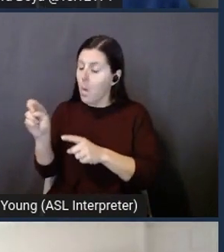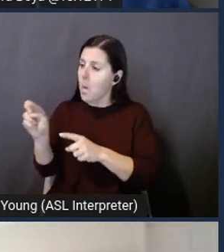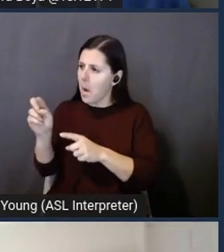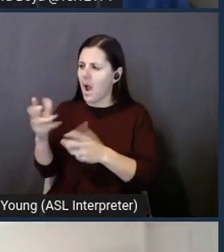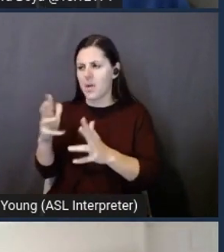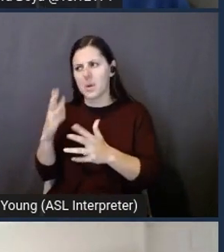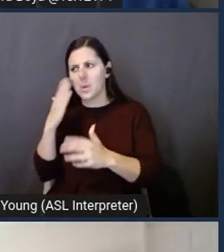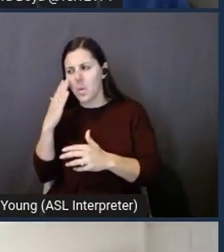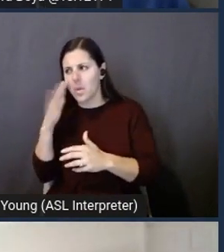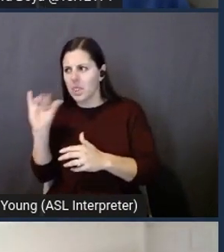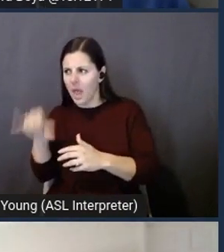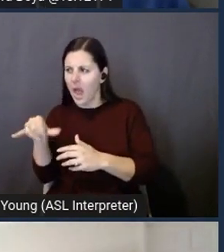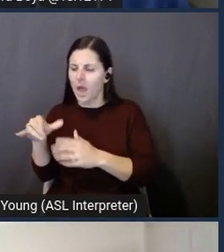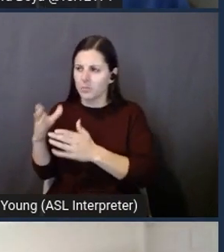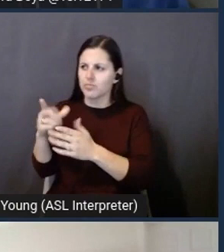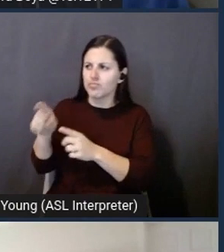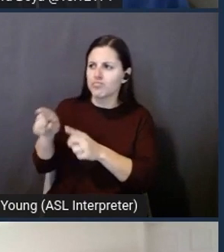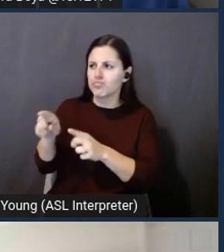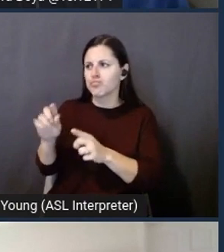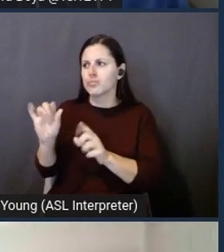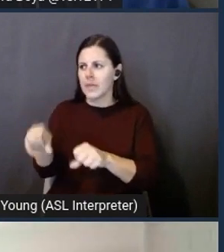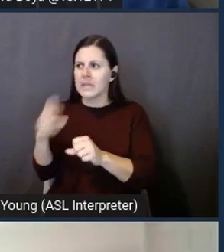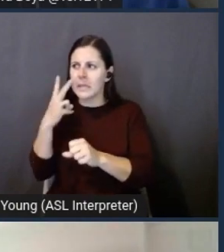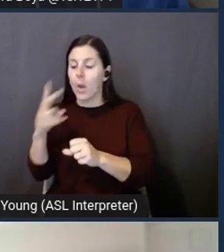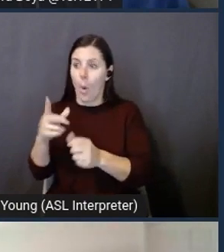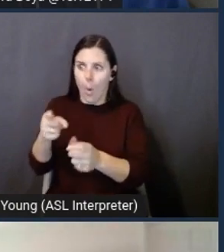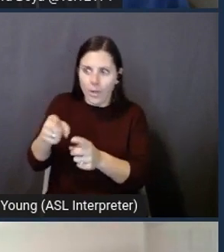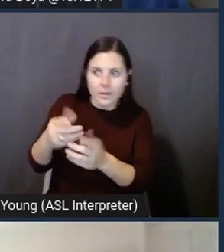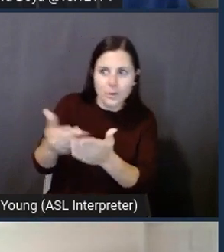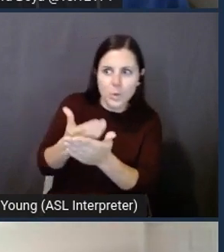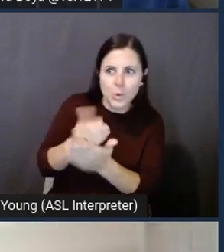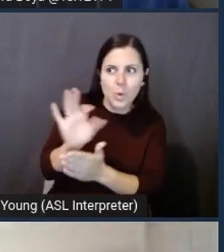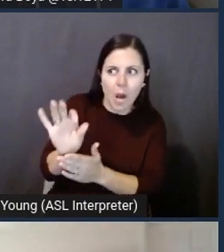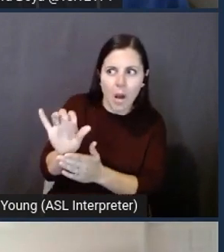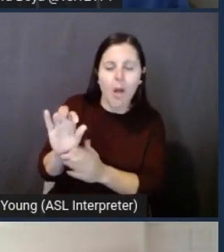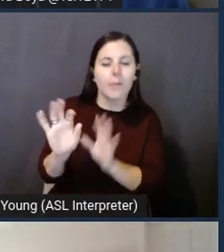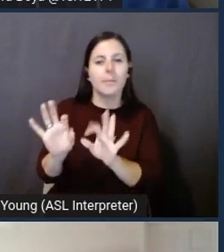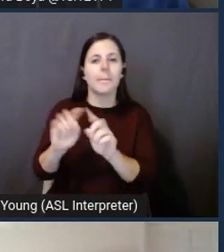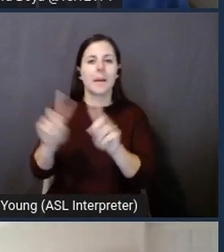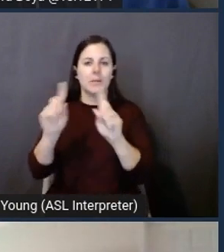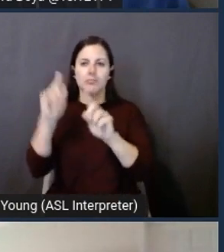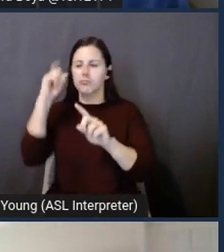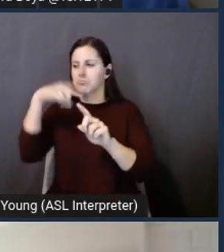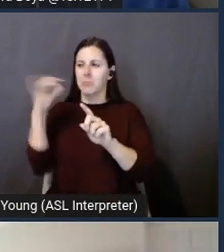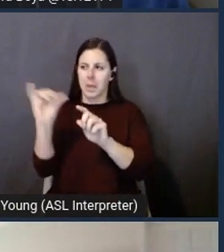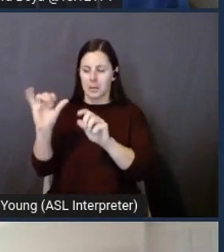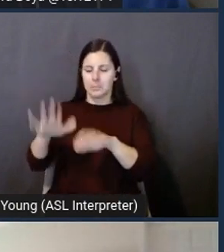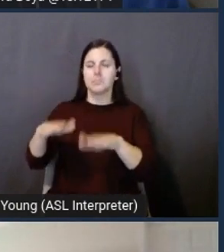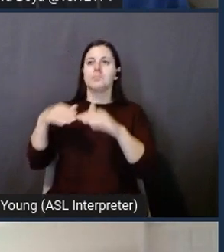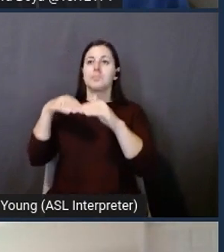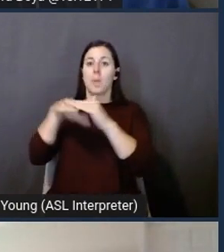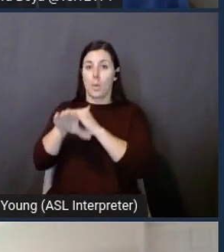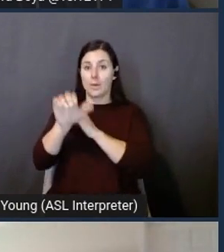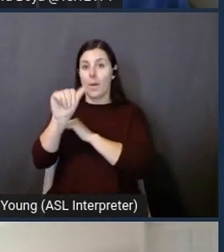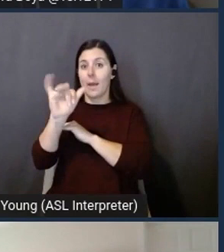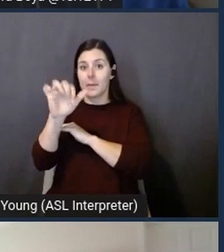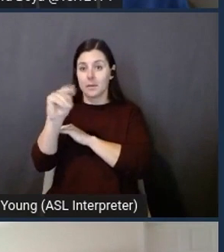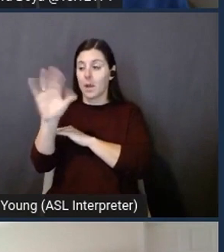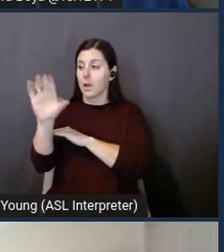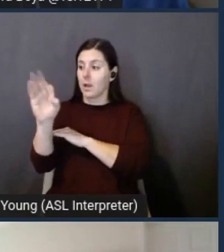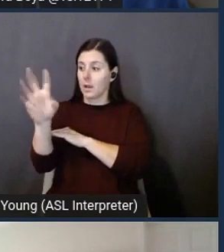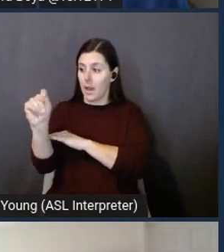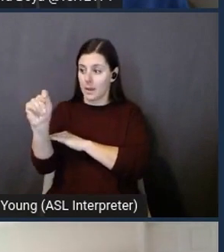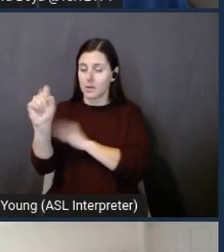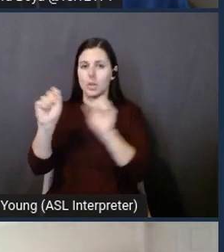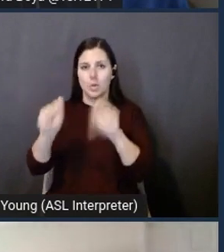things that you can look at our launch blog and sort of get details from there. But essentially, when you come into Amazon Connect, there are a few things you can configure,